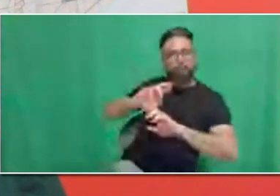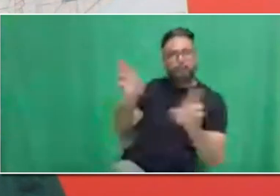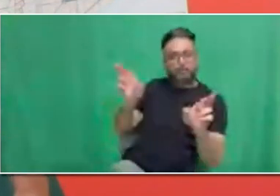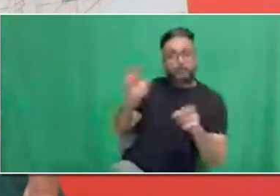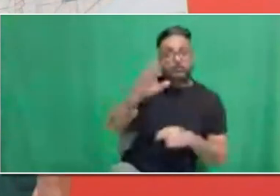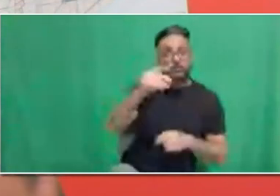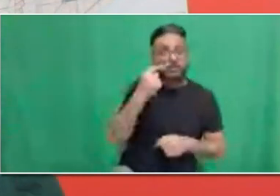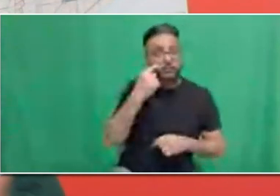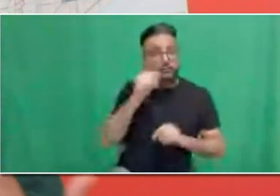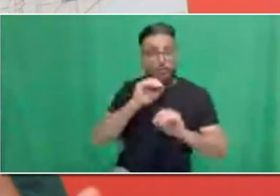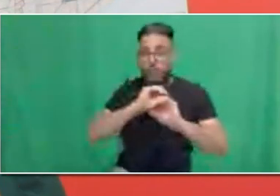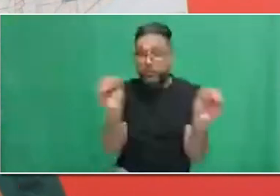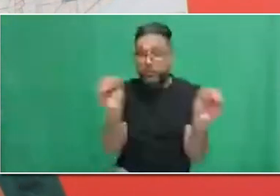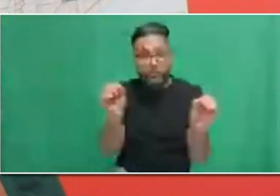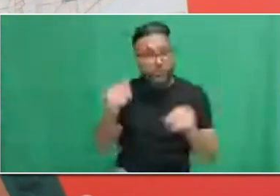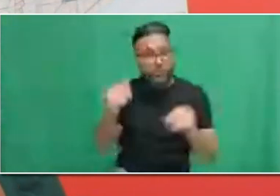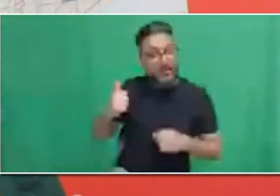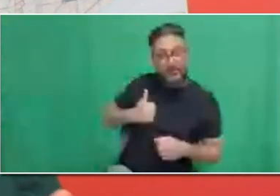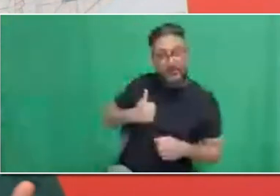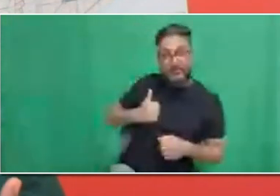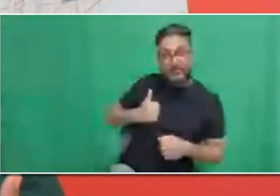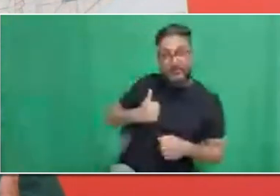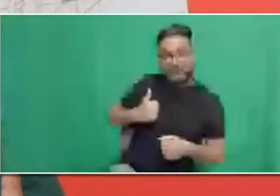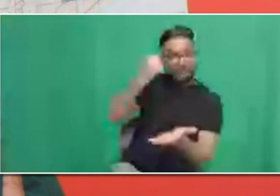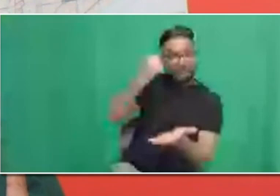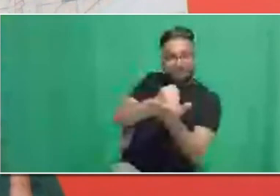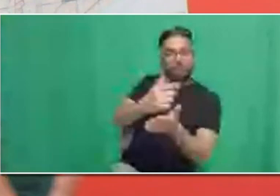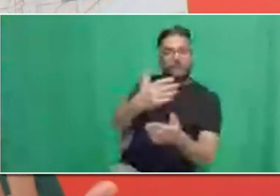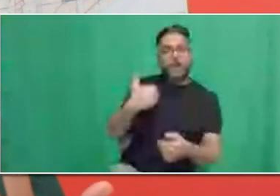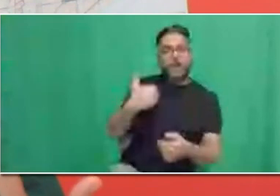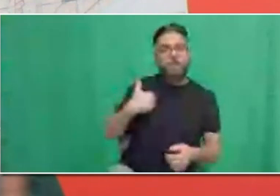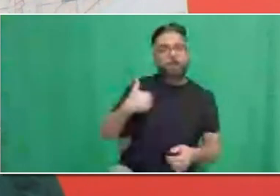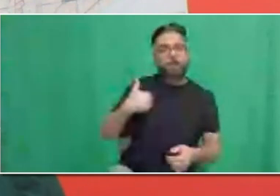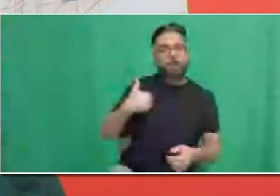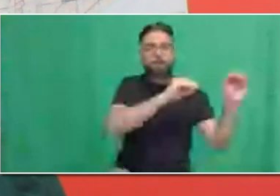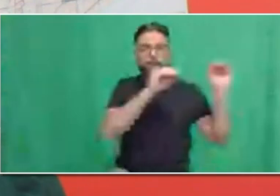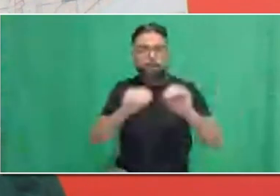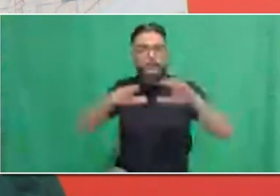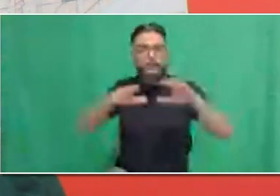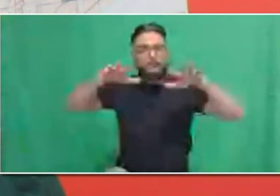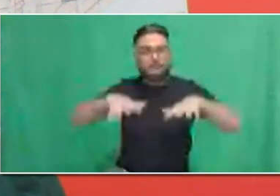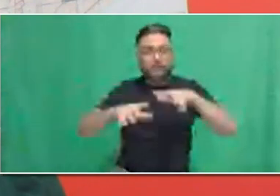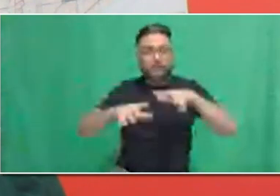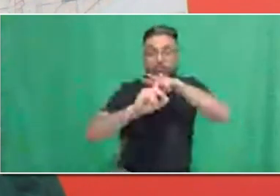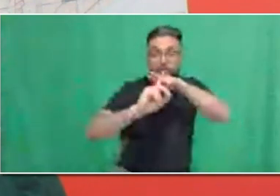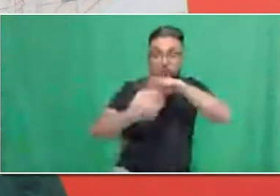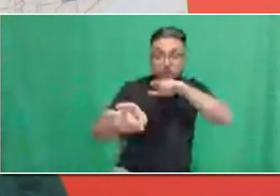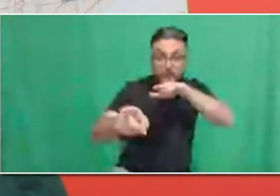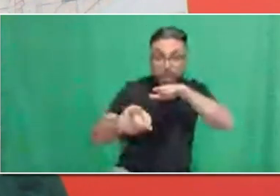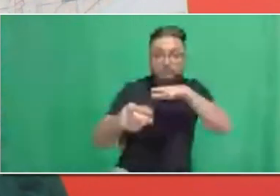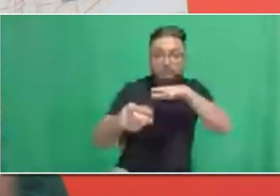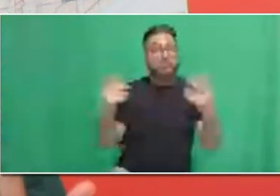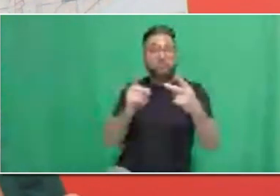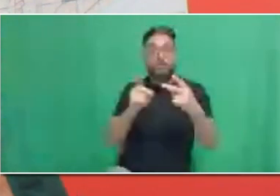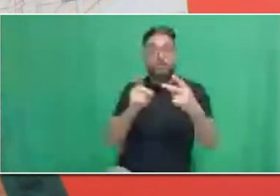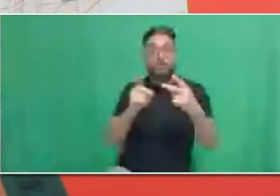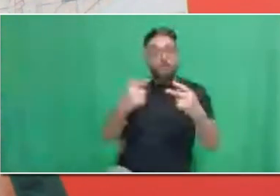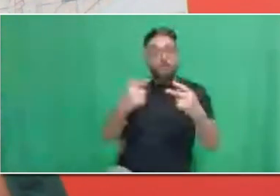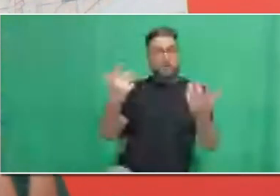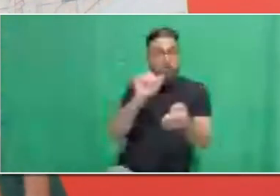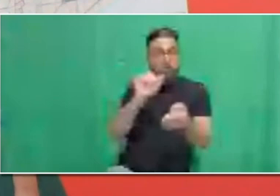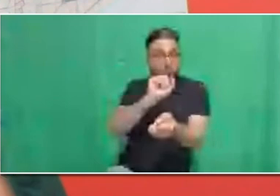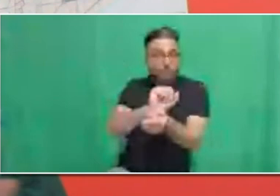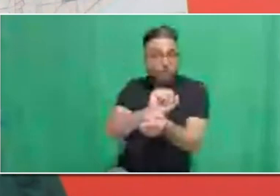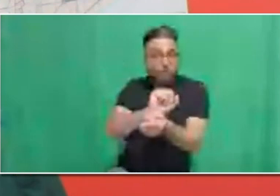I guess this would also sort of be like, what happens if I have a work permit? Or waiting for permanent residence status. Can you still,